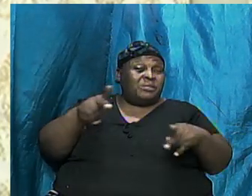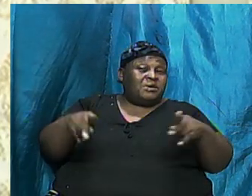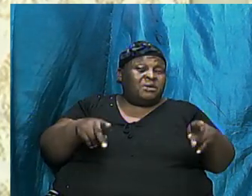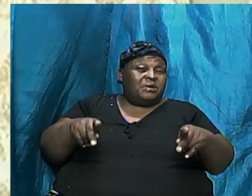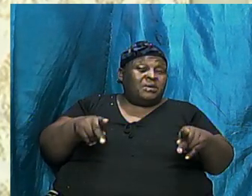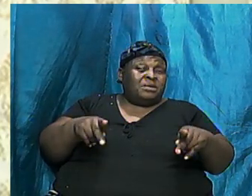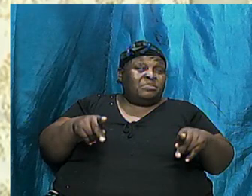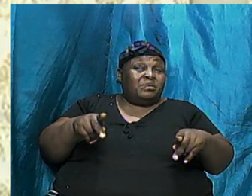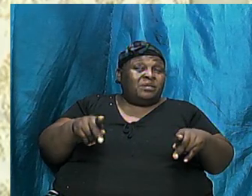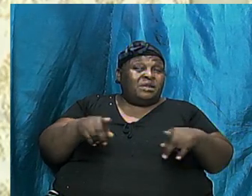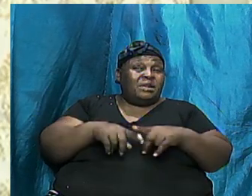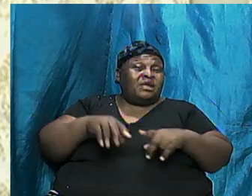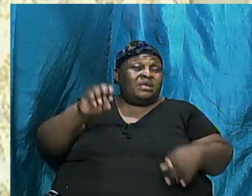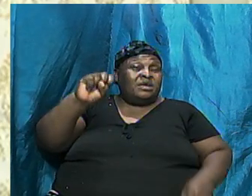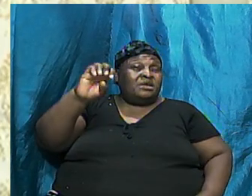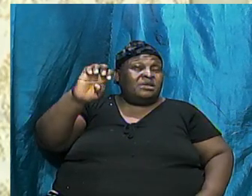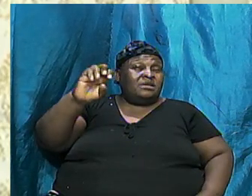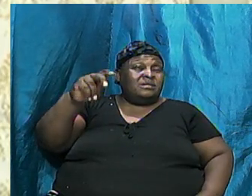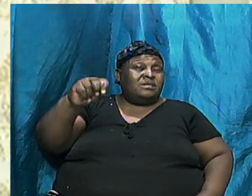Seth